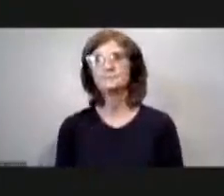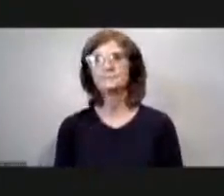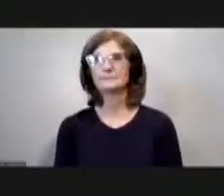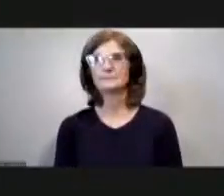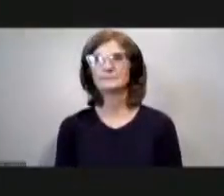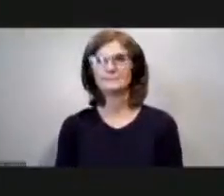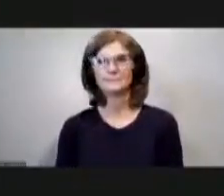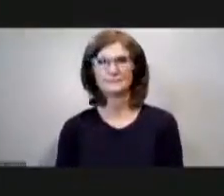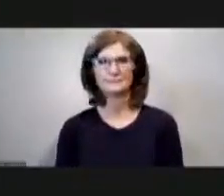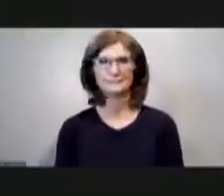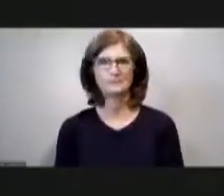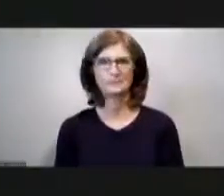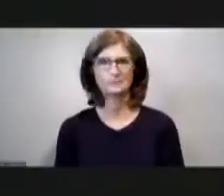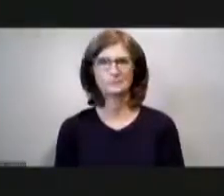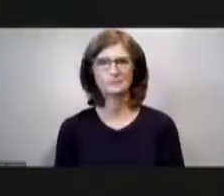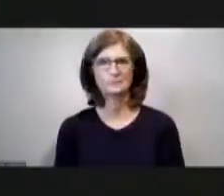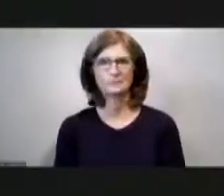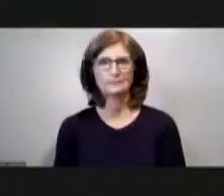okay yeah um